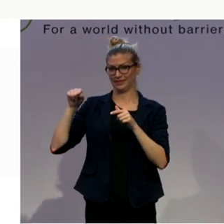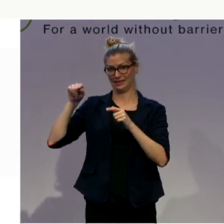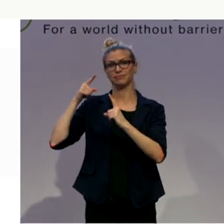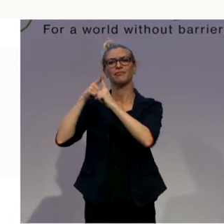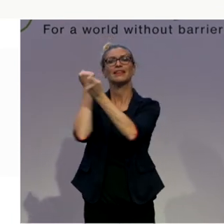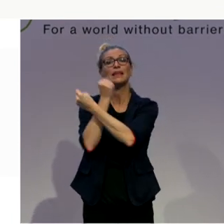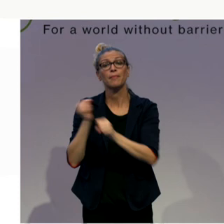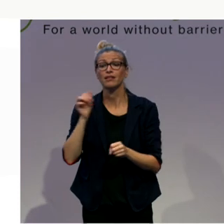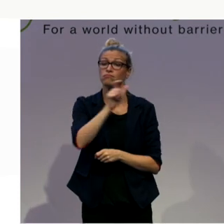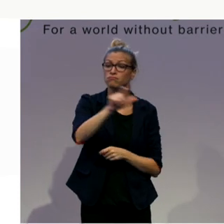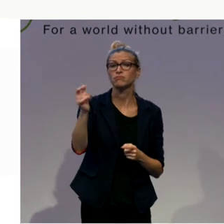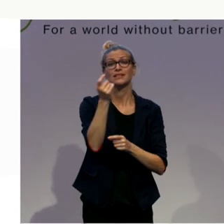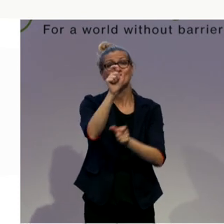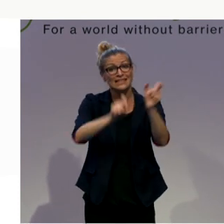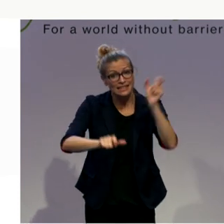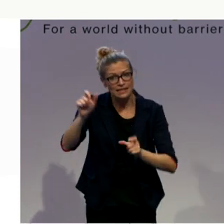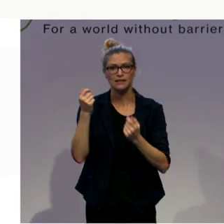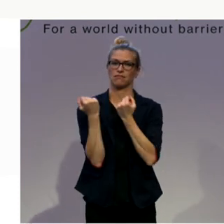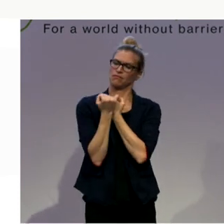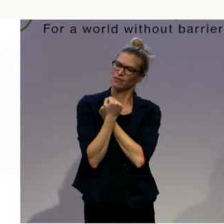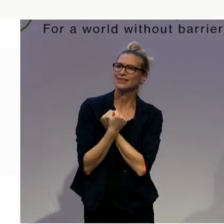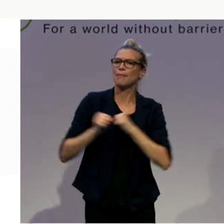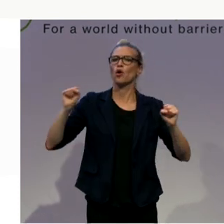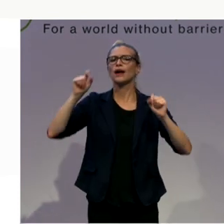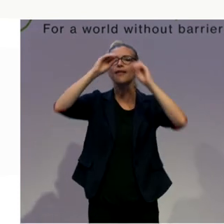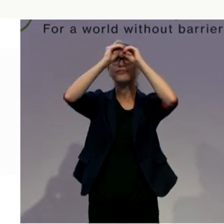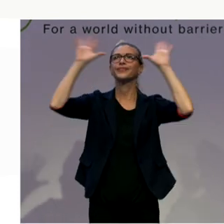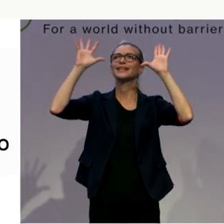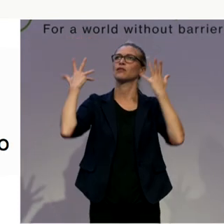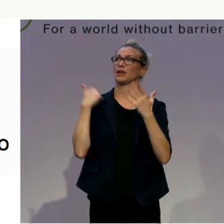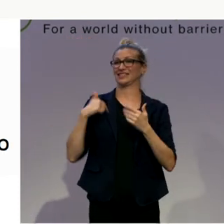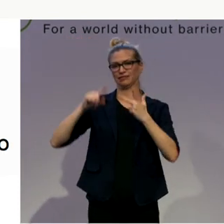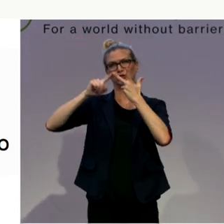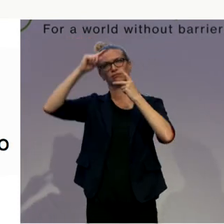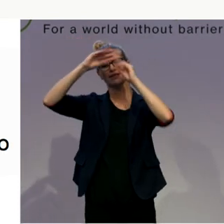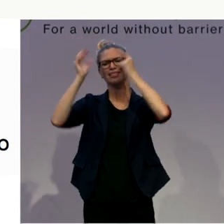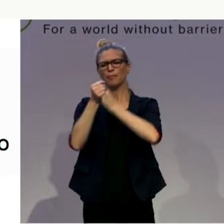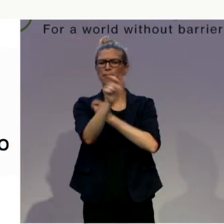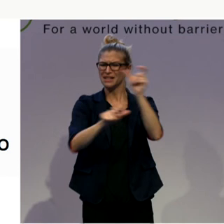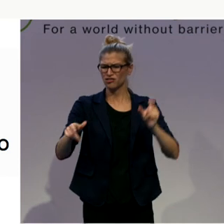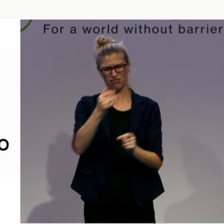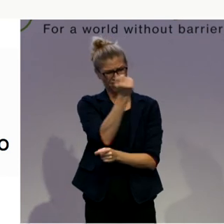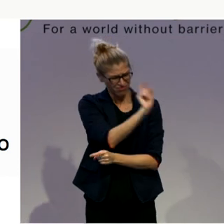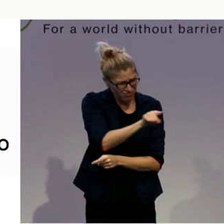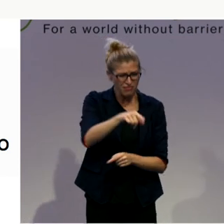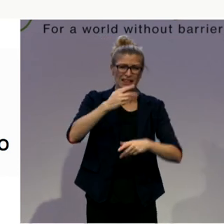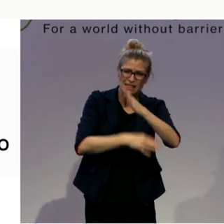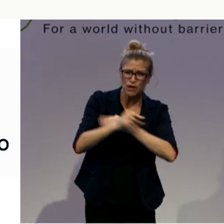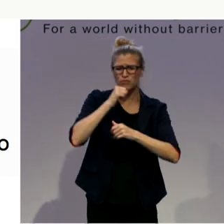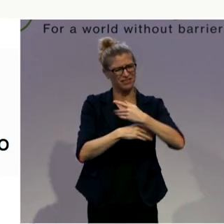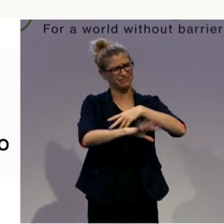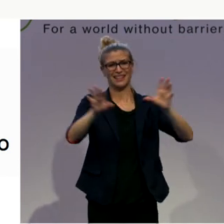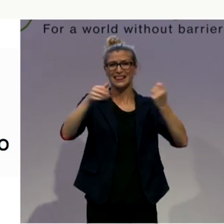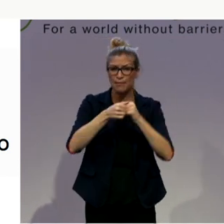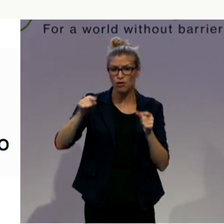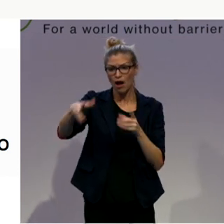understand how democracy works, laws, how laws are created and affect them. A blind person